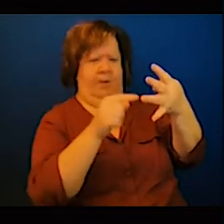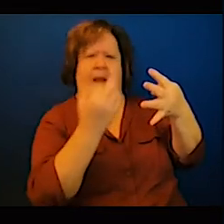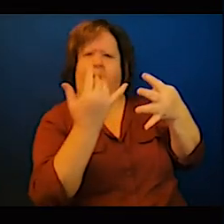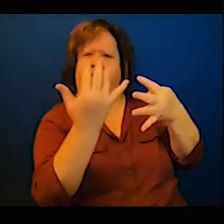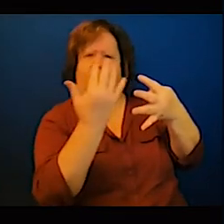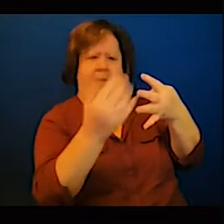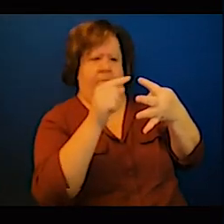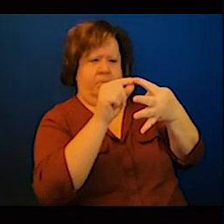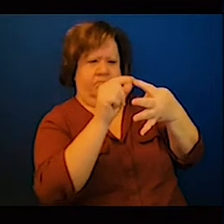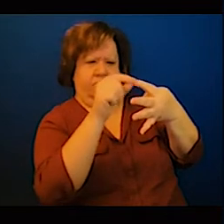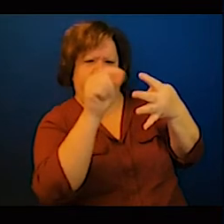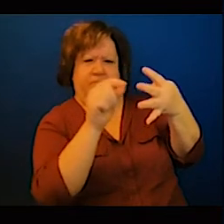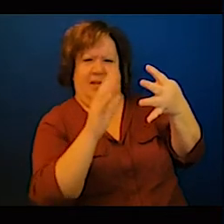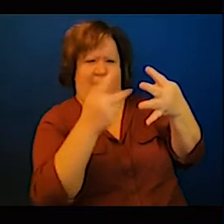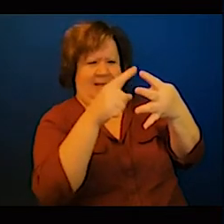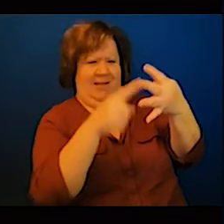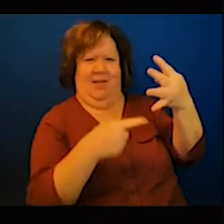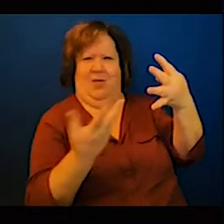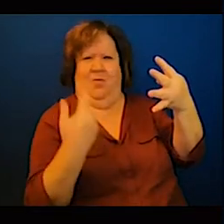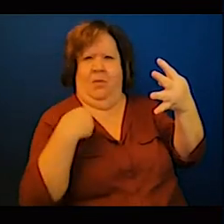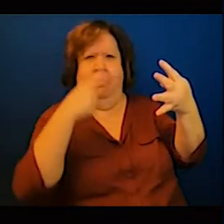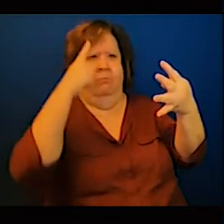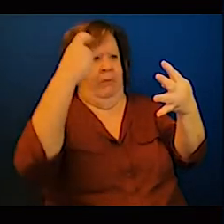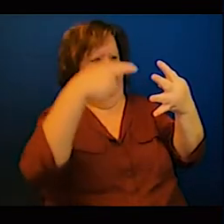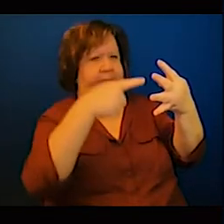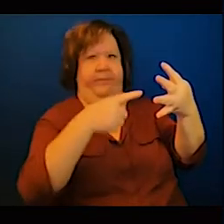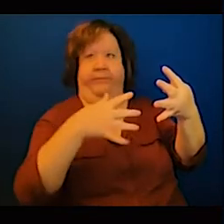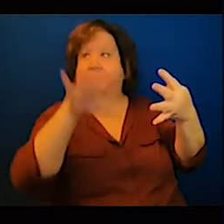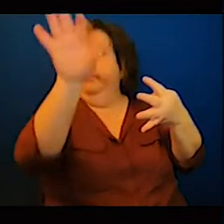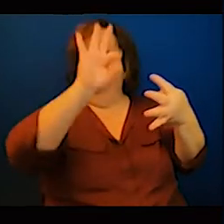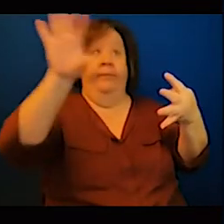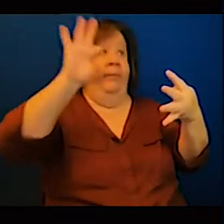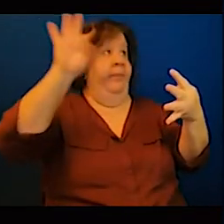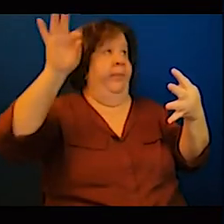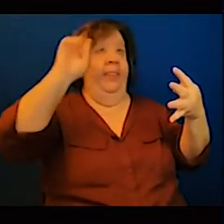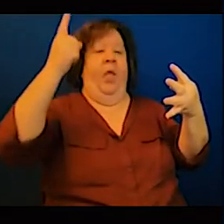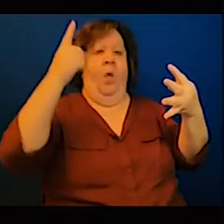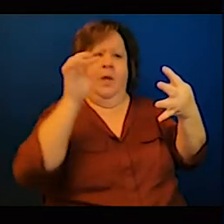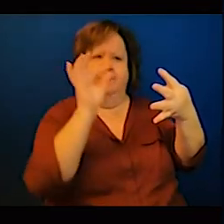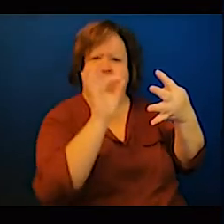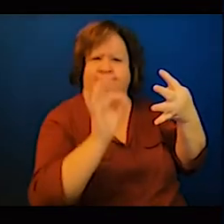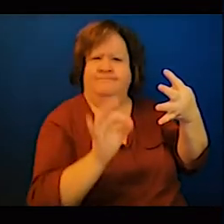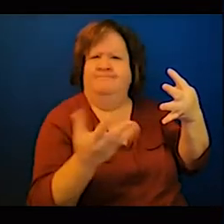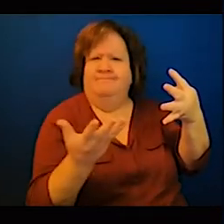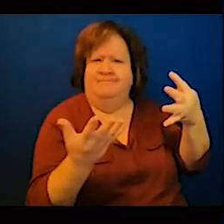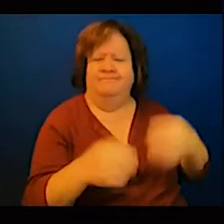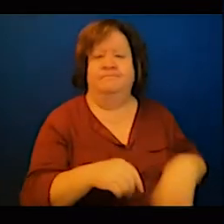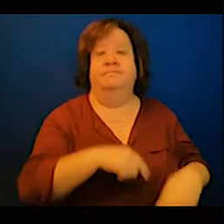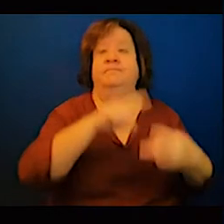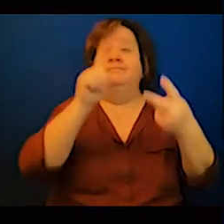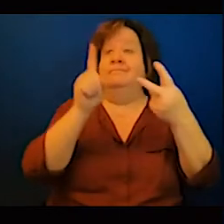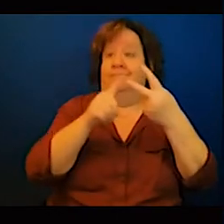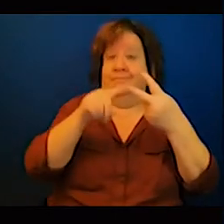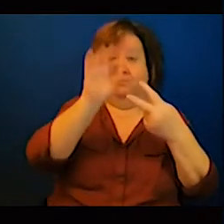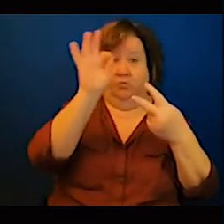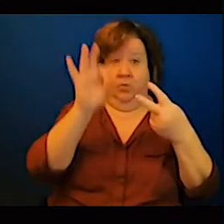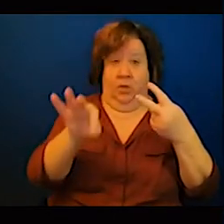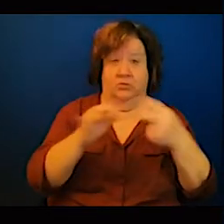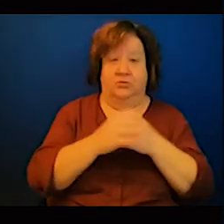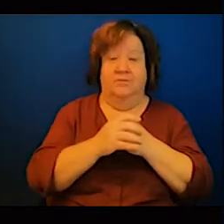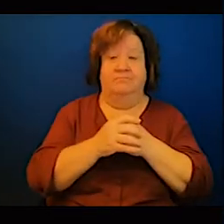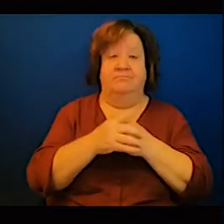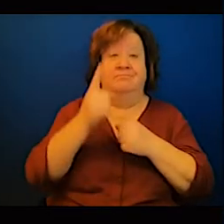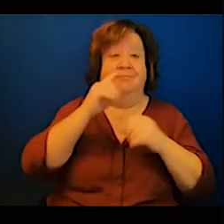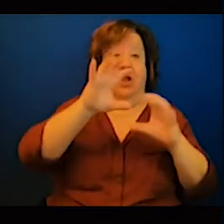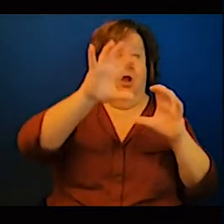countries in terms of the size of the NDCs? And if there are, just, just, you know, you can just give us a bit of background in terms of